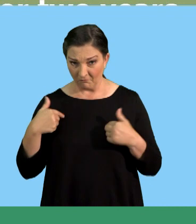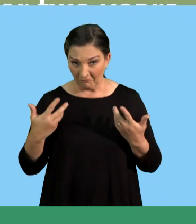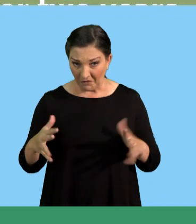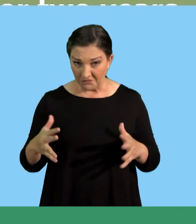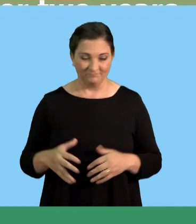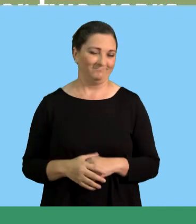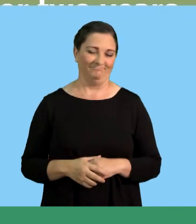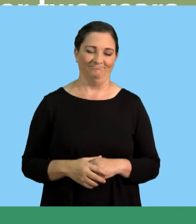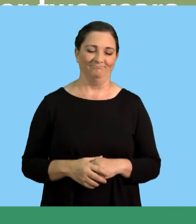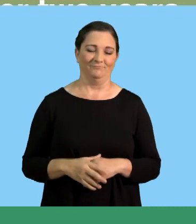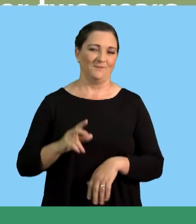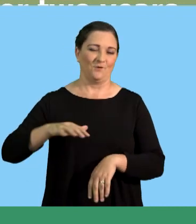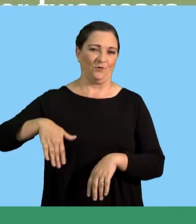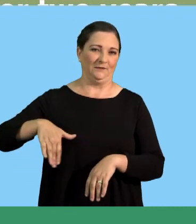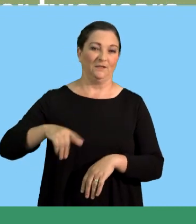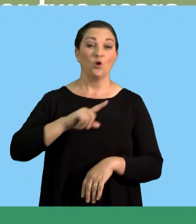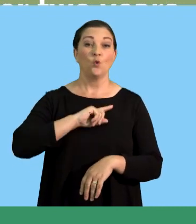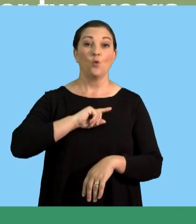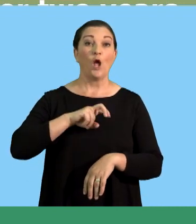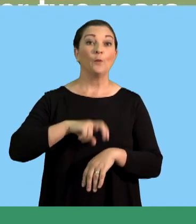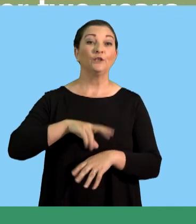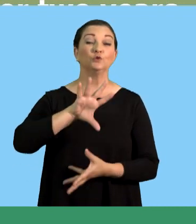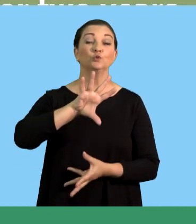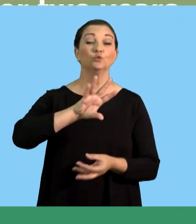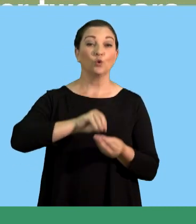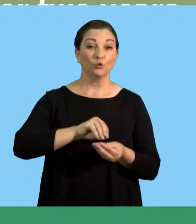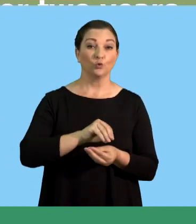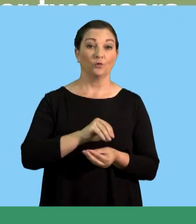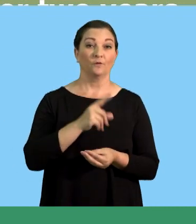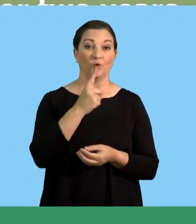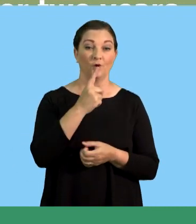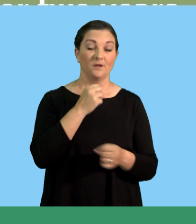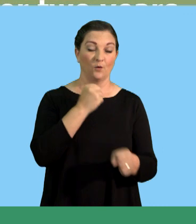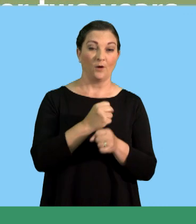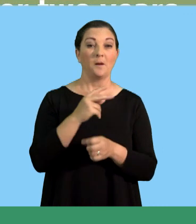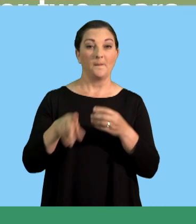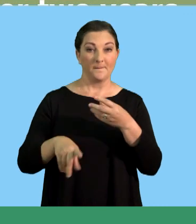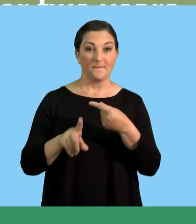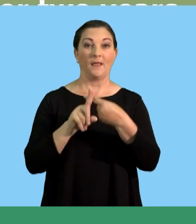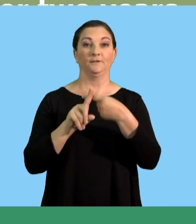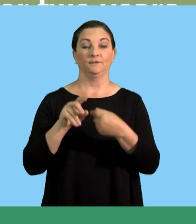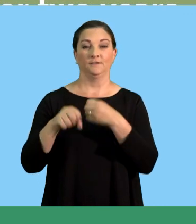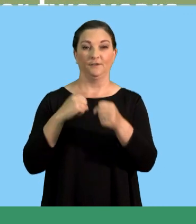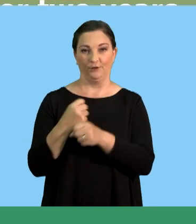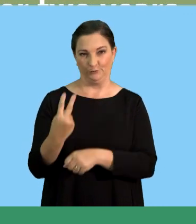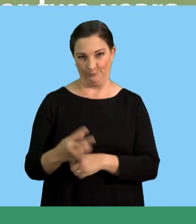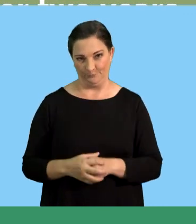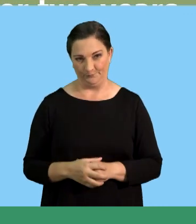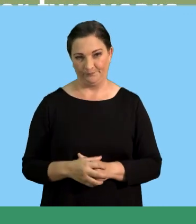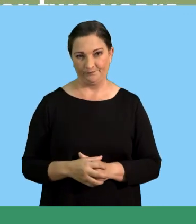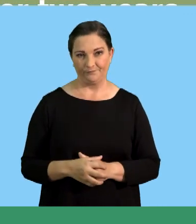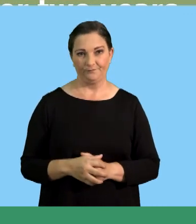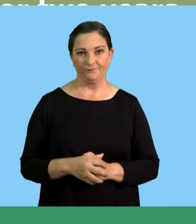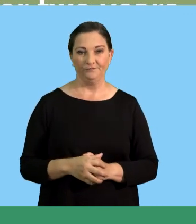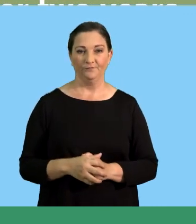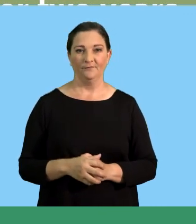Are we done? No, because we have to calculate the interest in total for two years. So, basically,